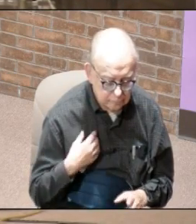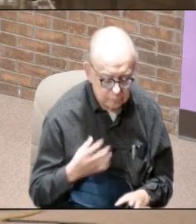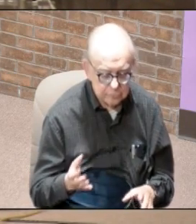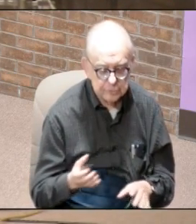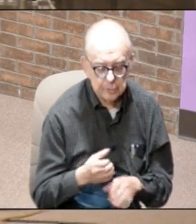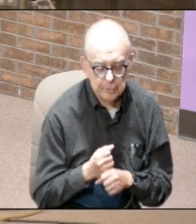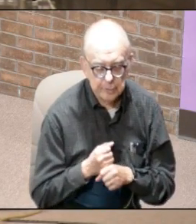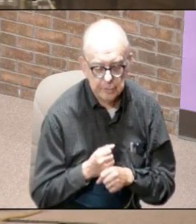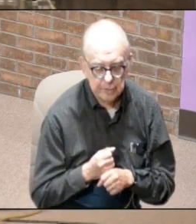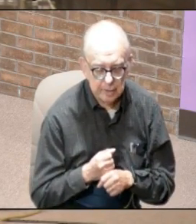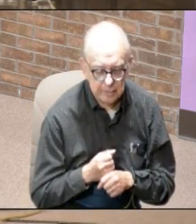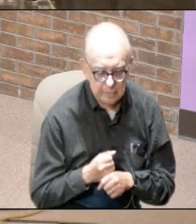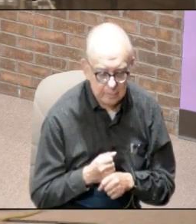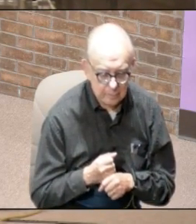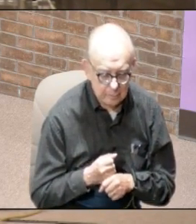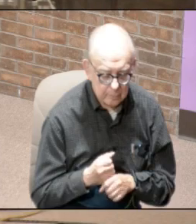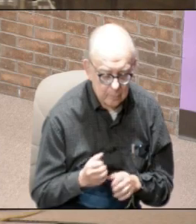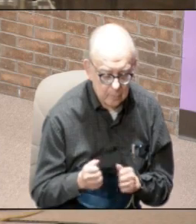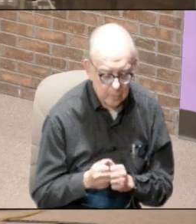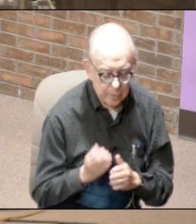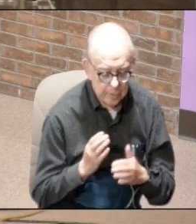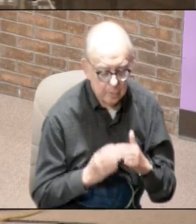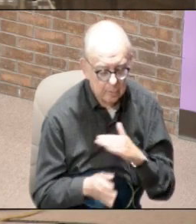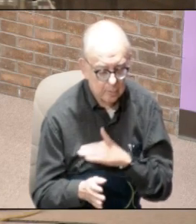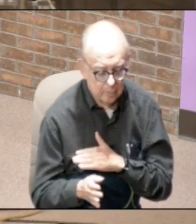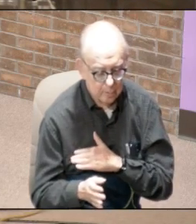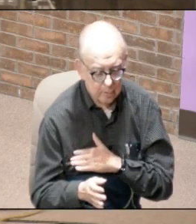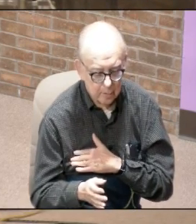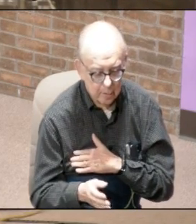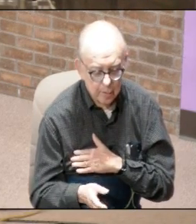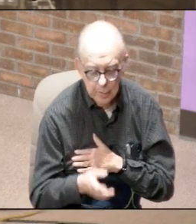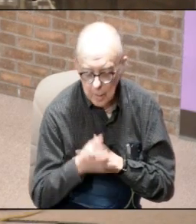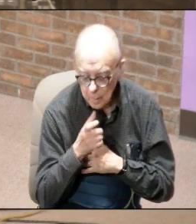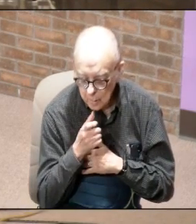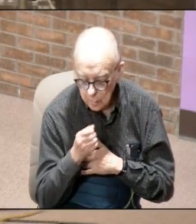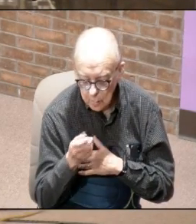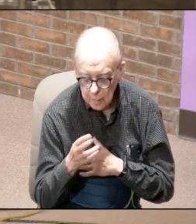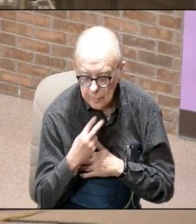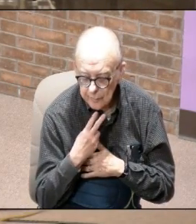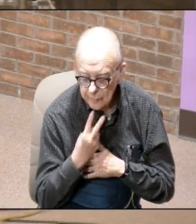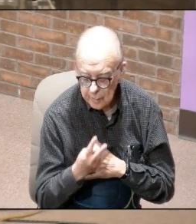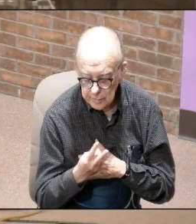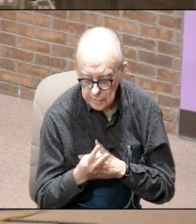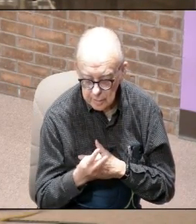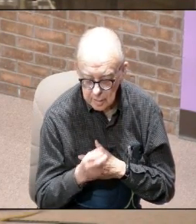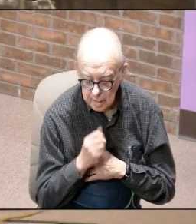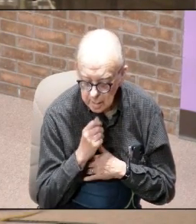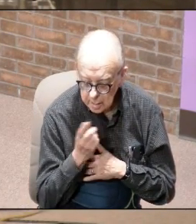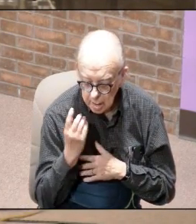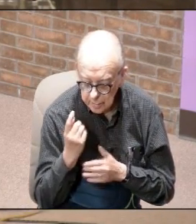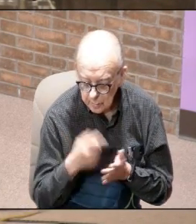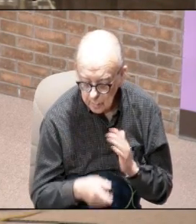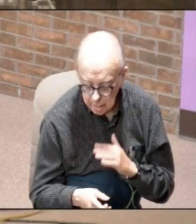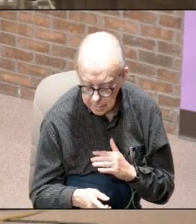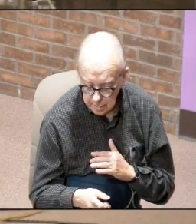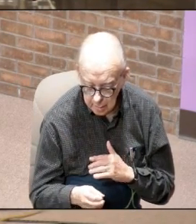receive with humility the who of the voice of God